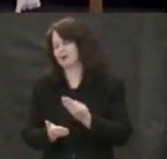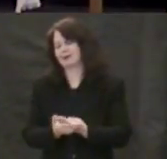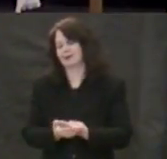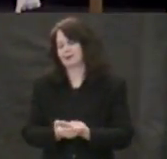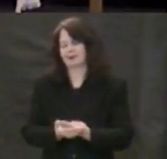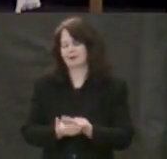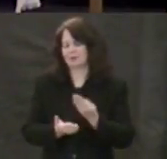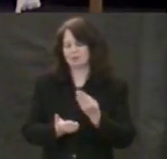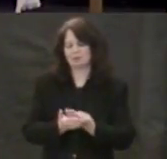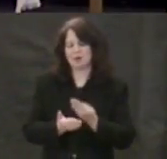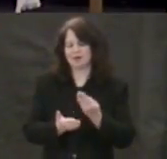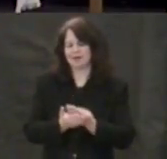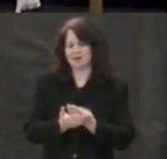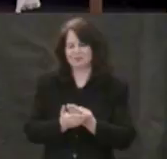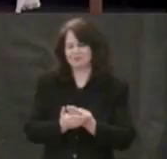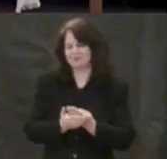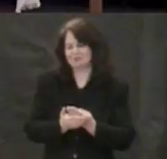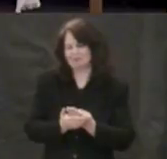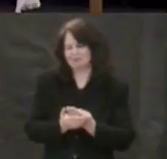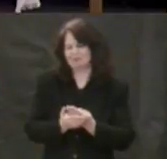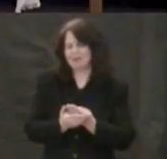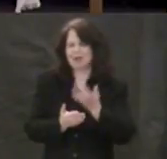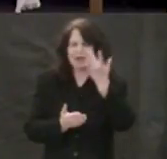cleverly devised myth.